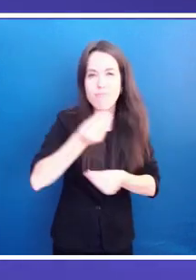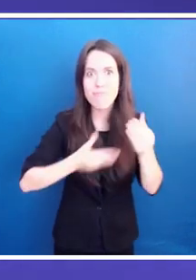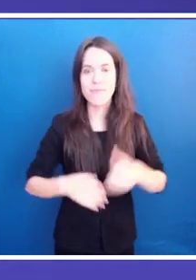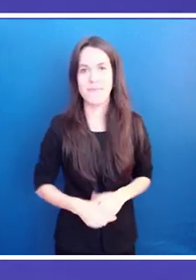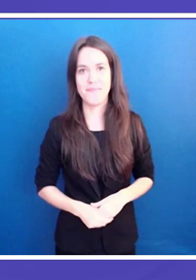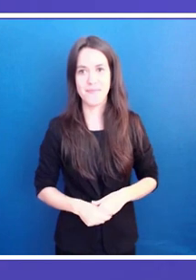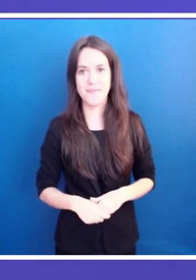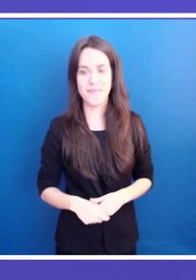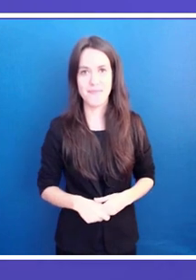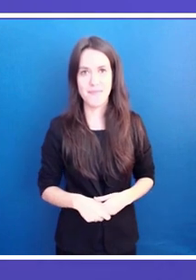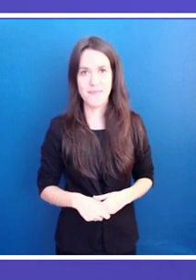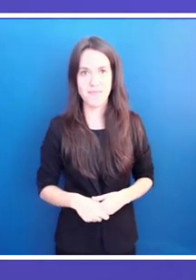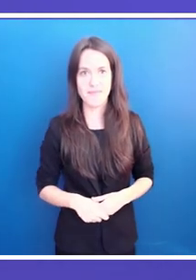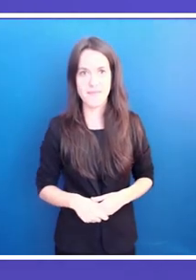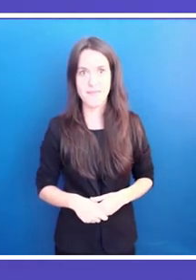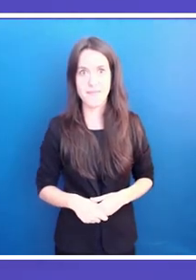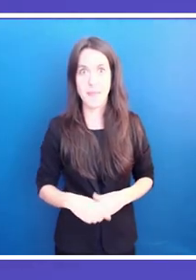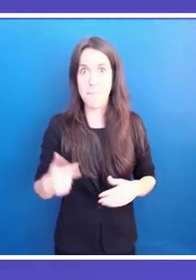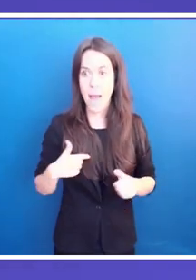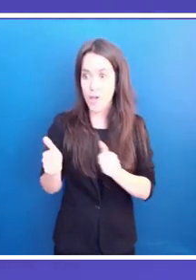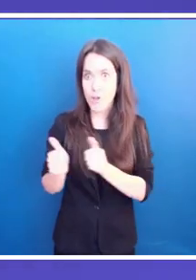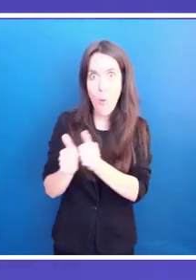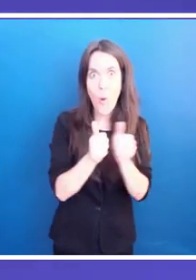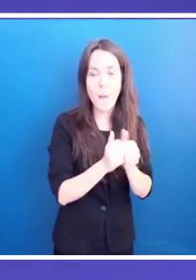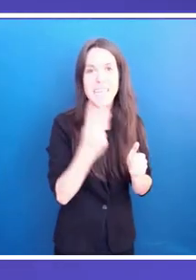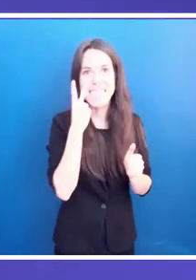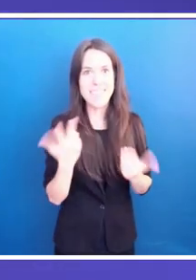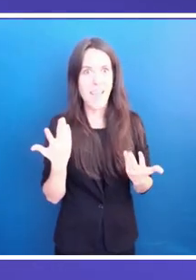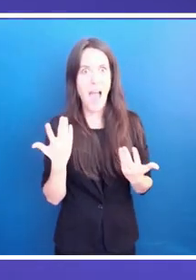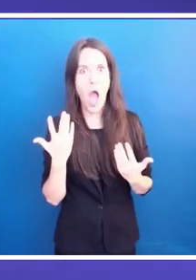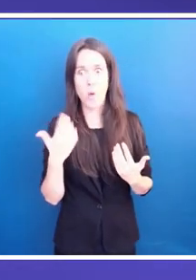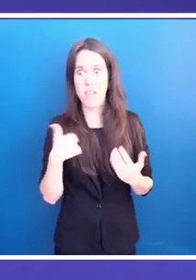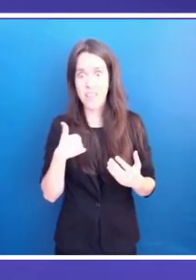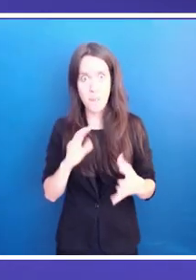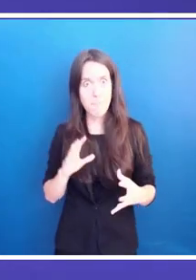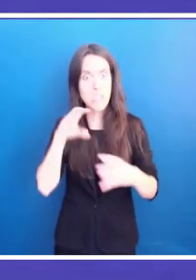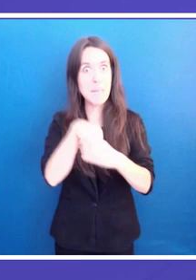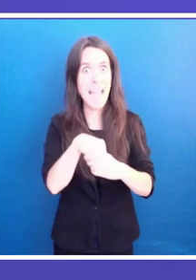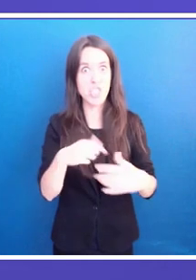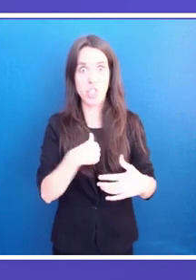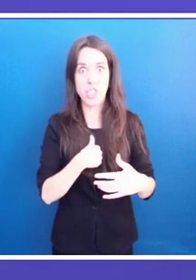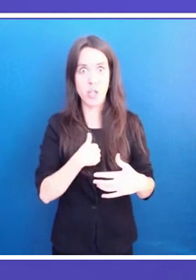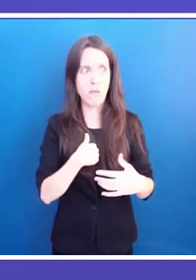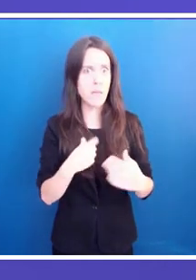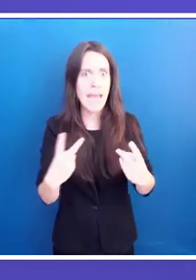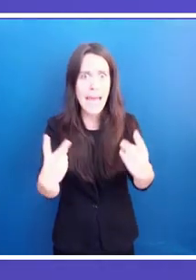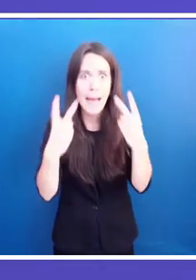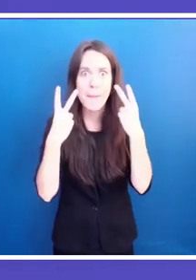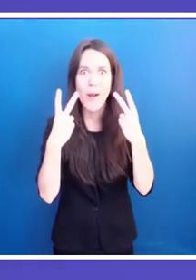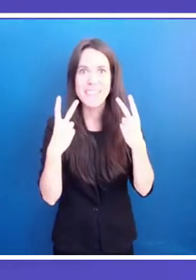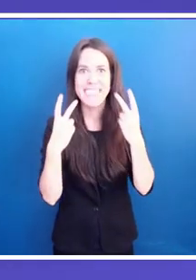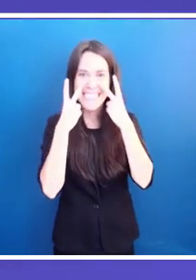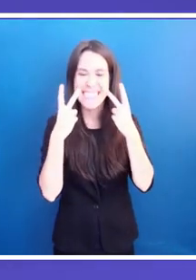colleagues will try to present how their participation is essential in order to make enlightened decisions